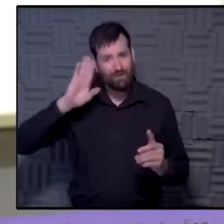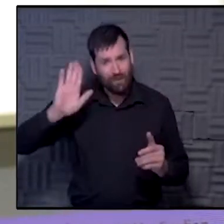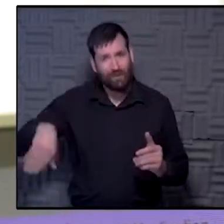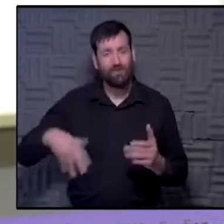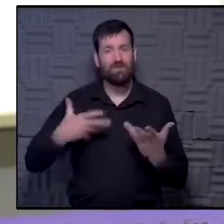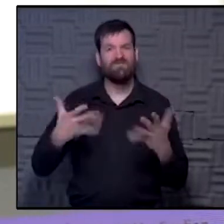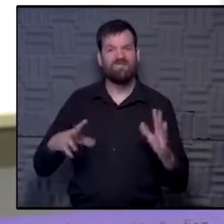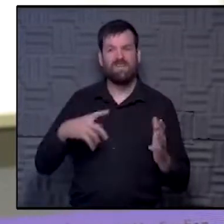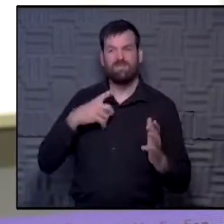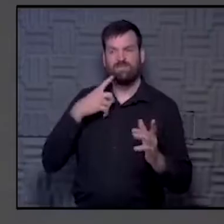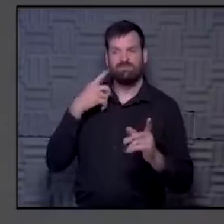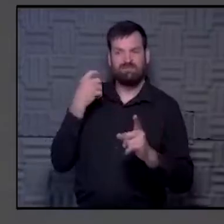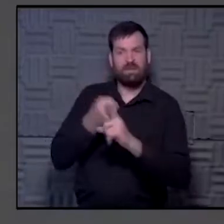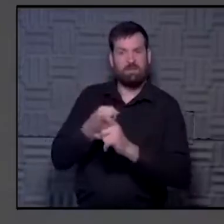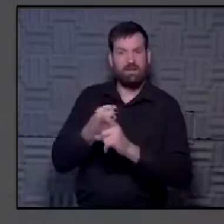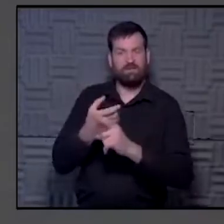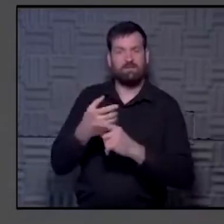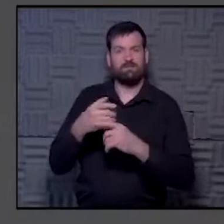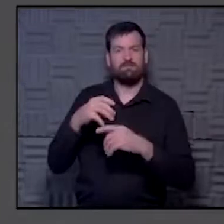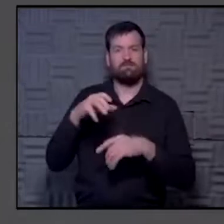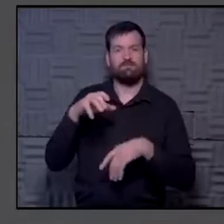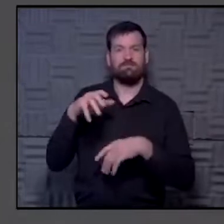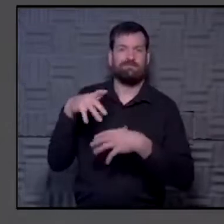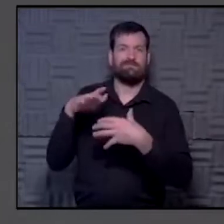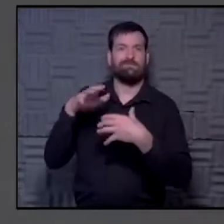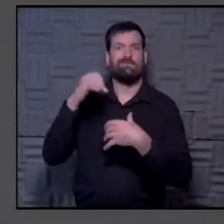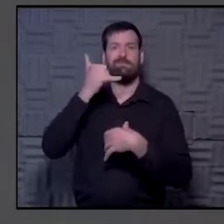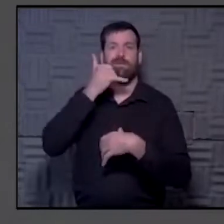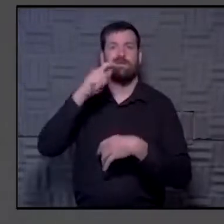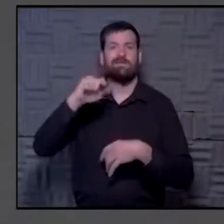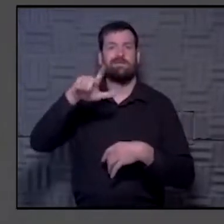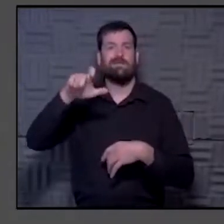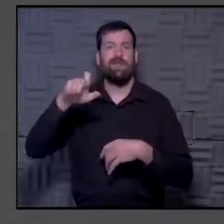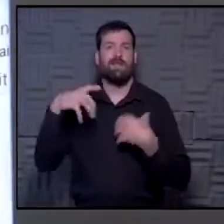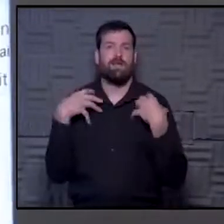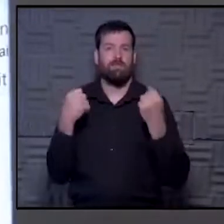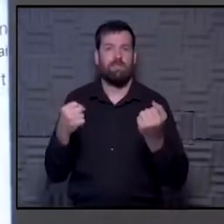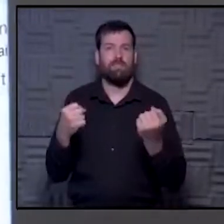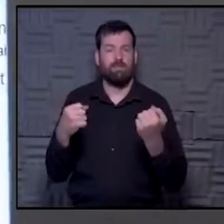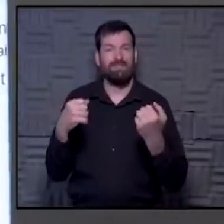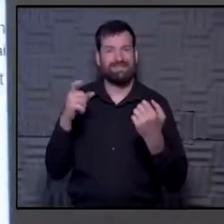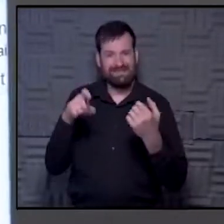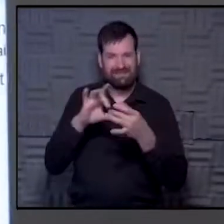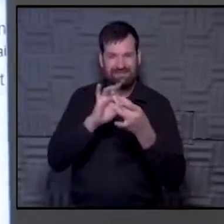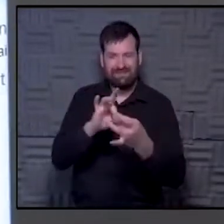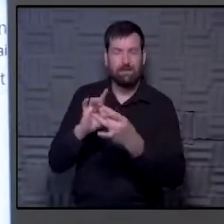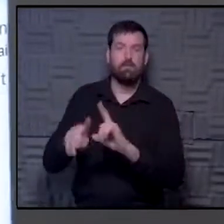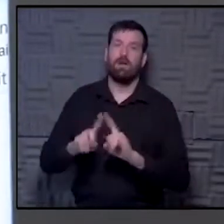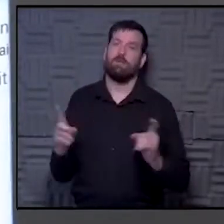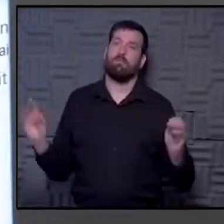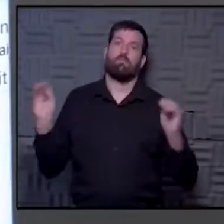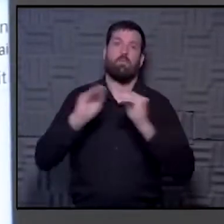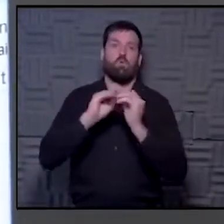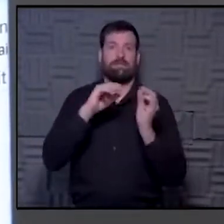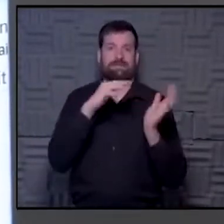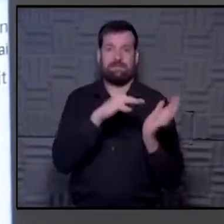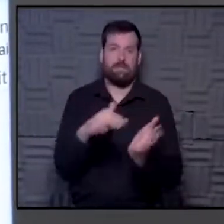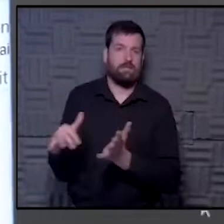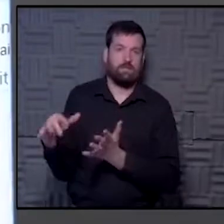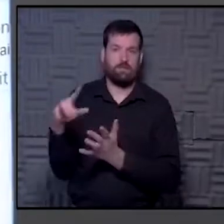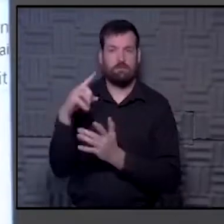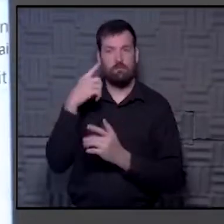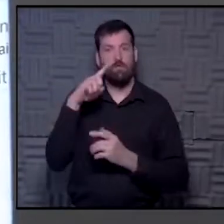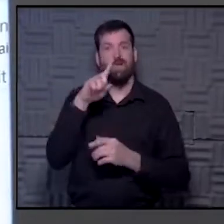the impact of telehealth so that we could sort of keep up with our patients and provide care. But I think we really need more studies to measure the actual